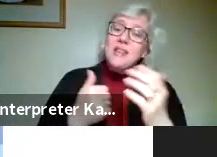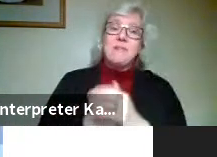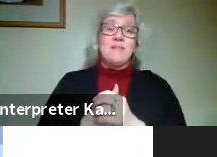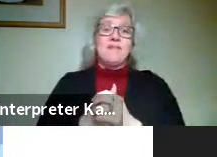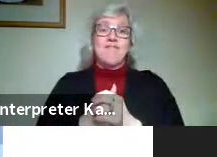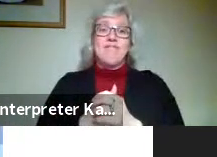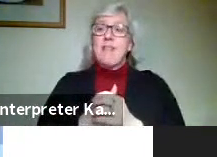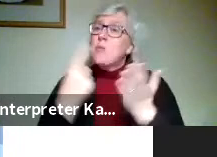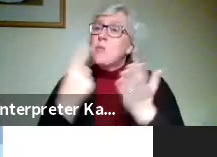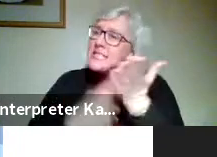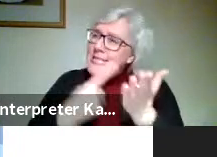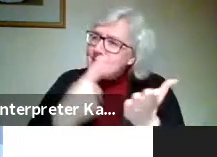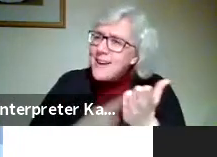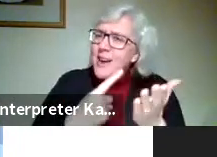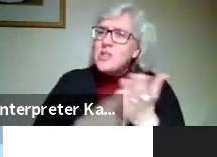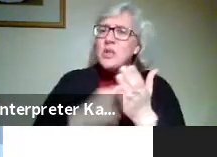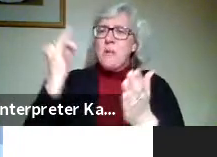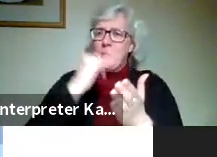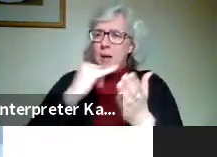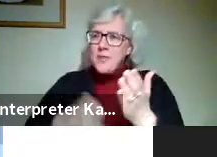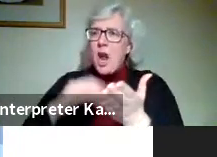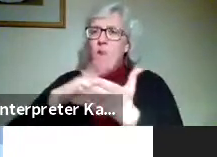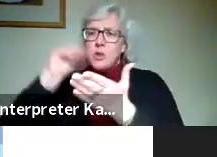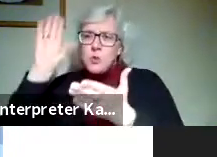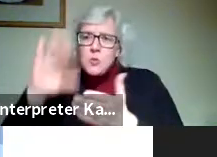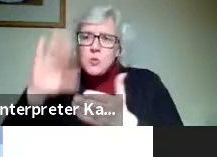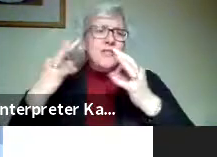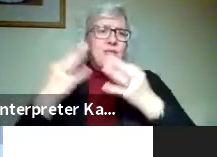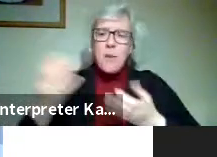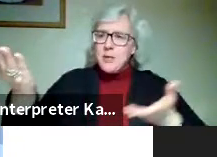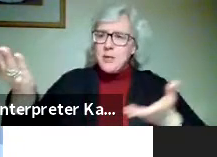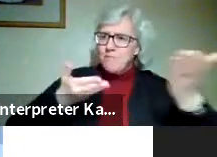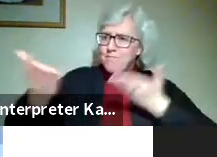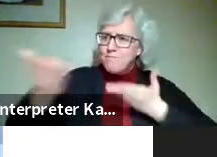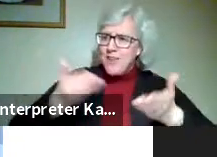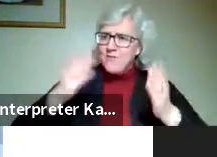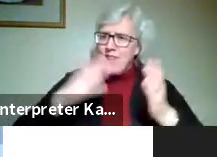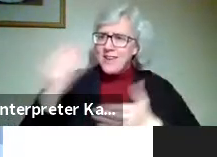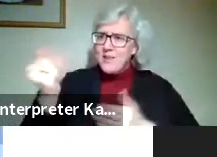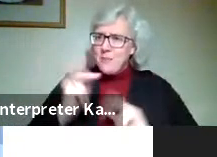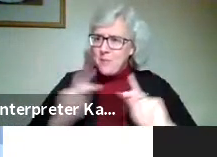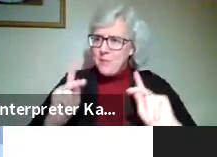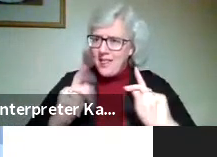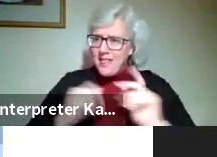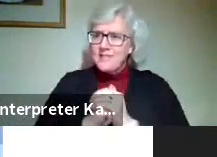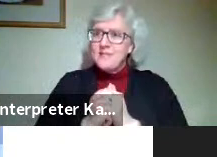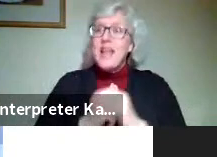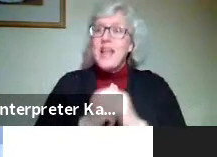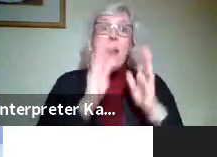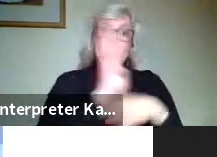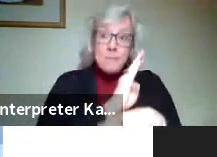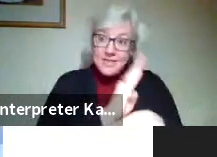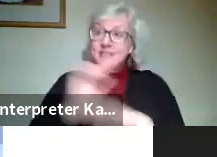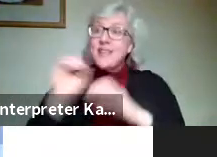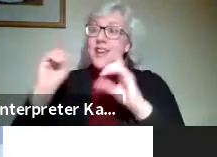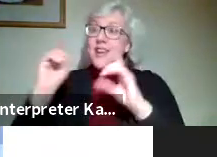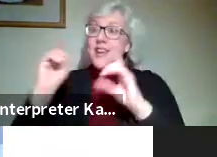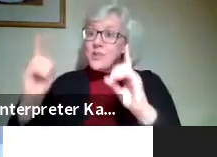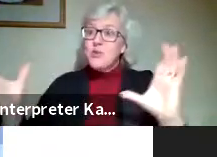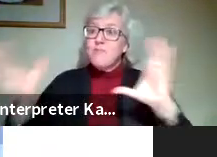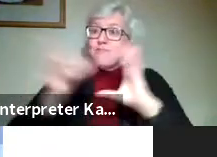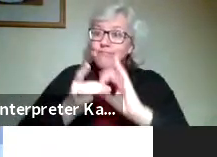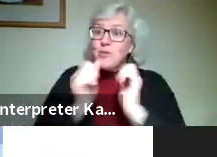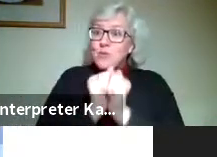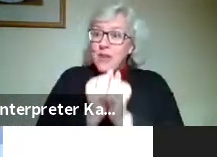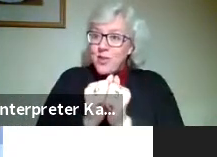discussion about the pieces with the students and their families and our invited guests from both the business community and our educational partners out in the community.